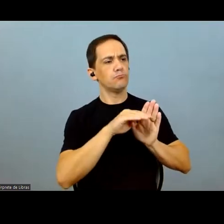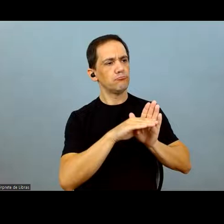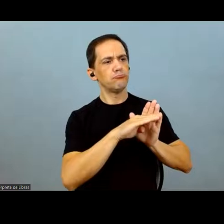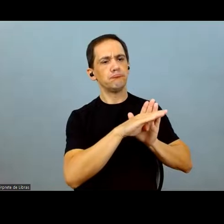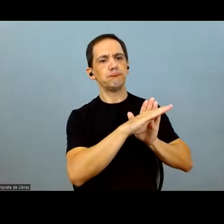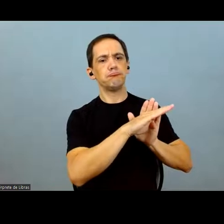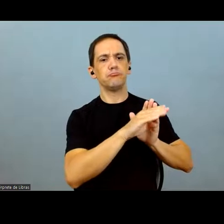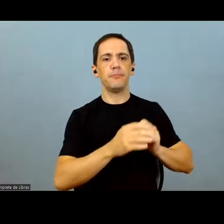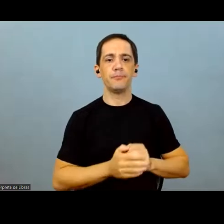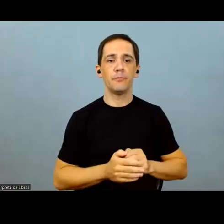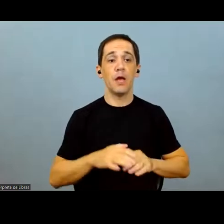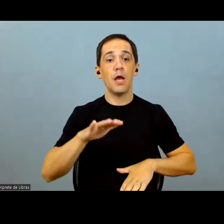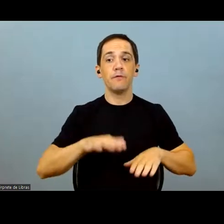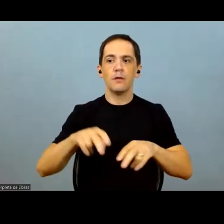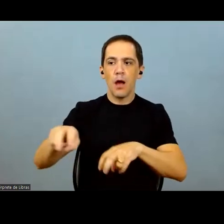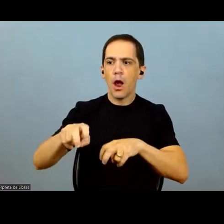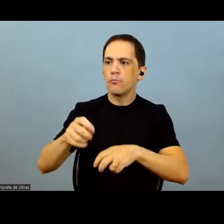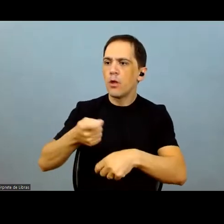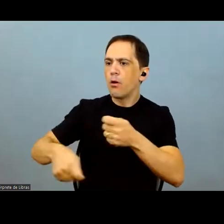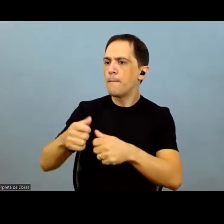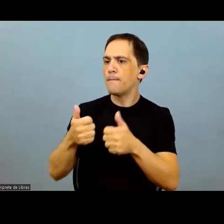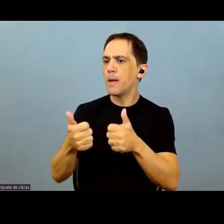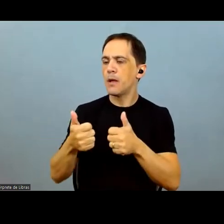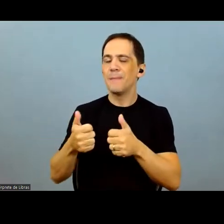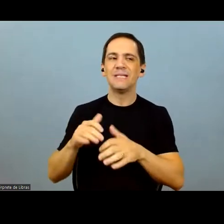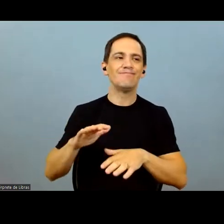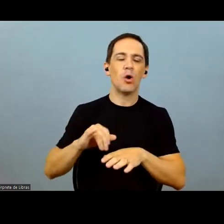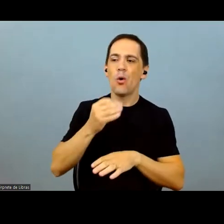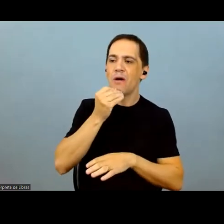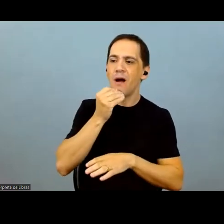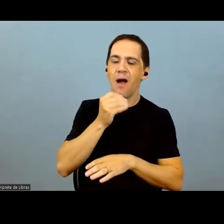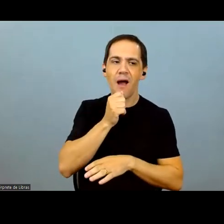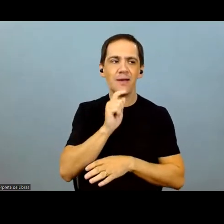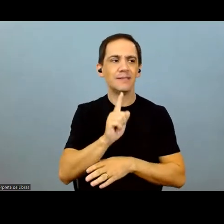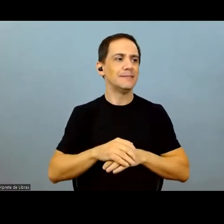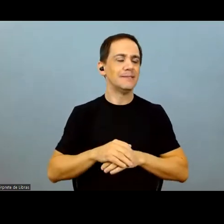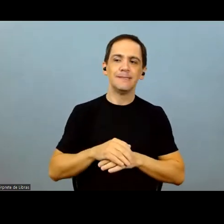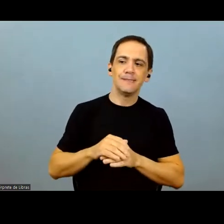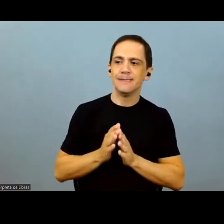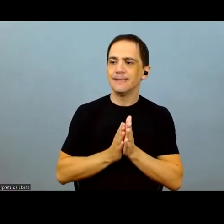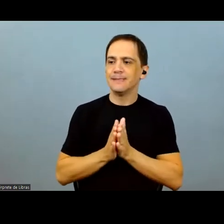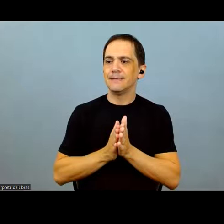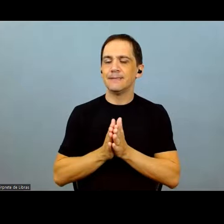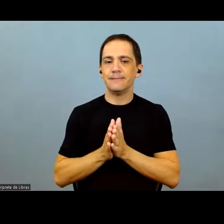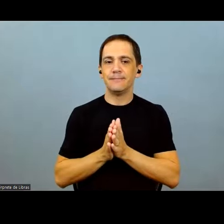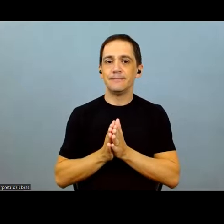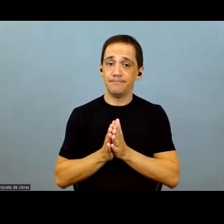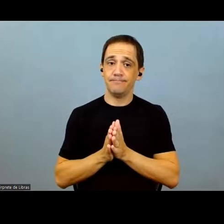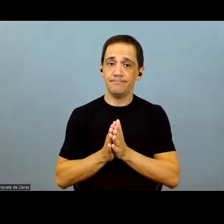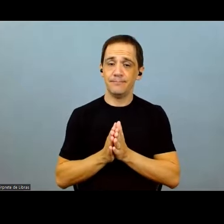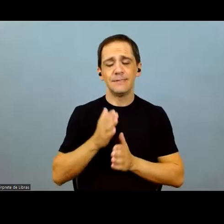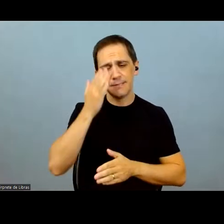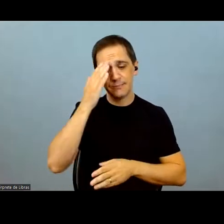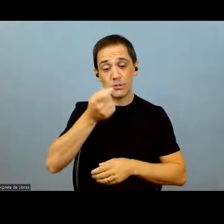sometimes, opportunities do not emerge when everything is going